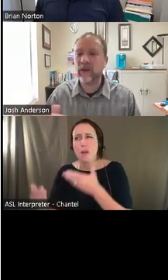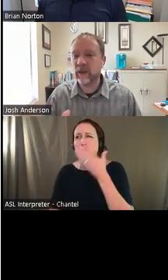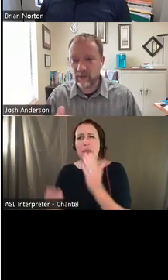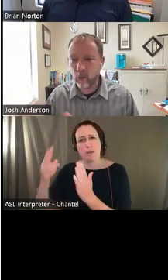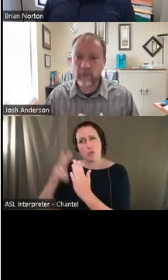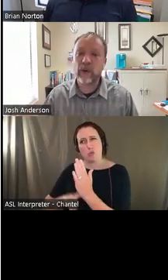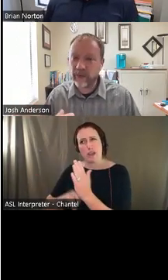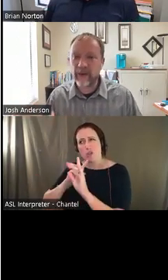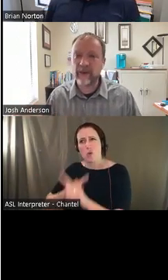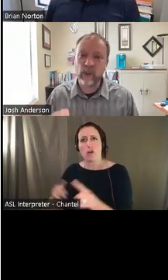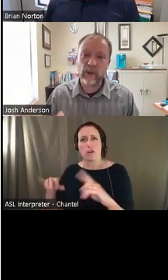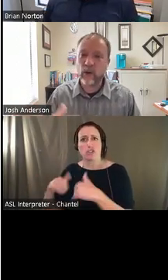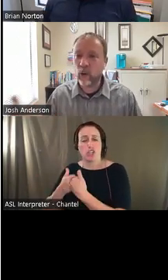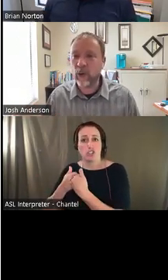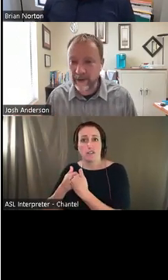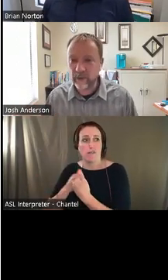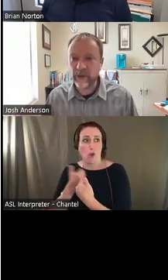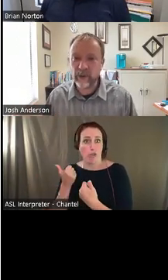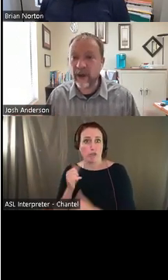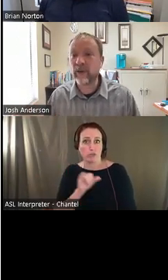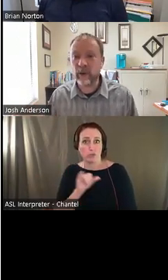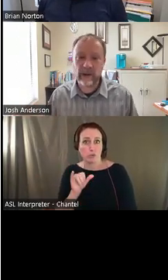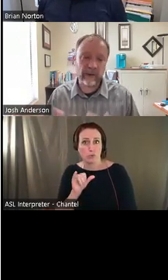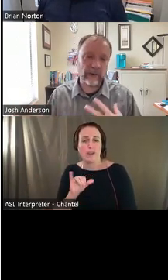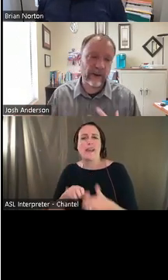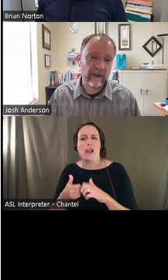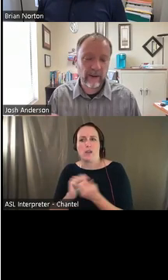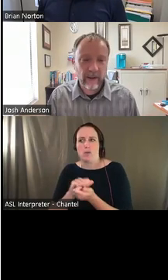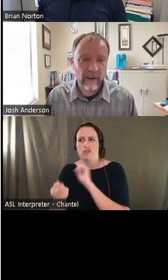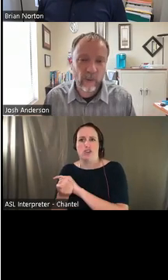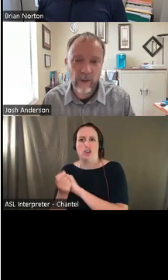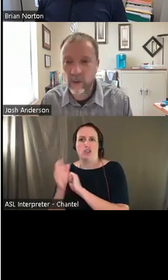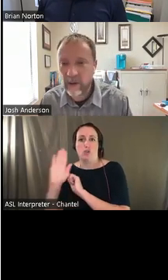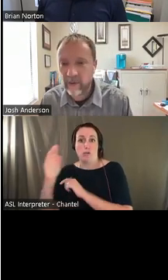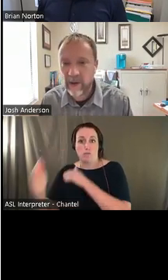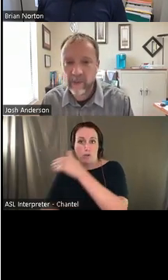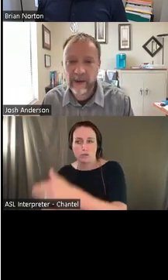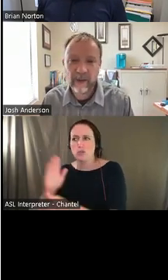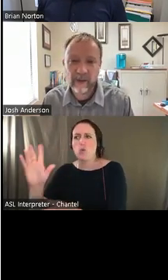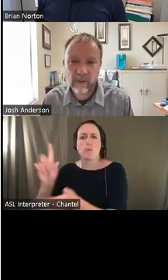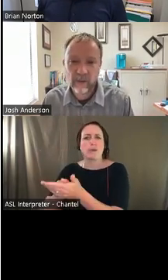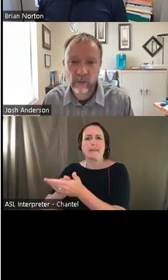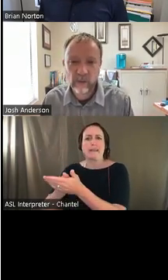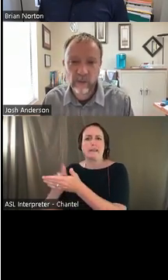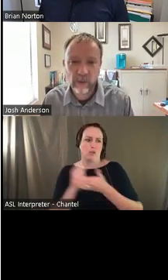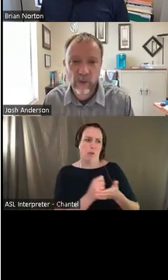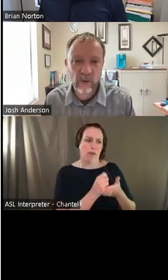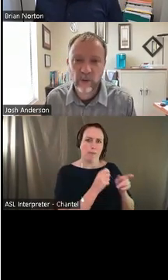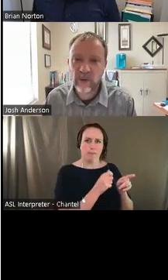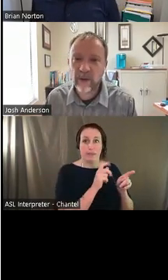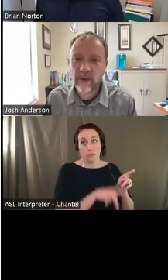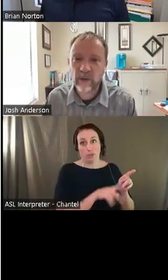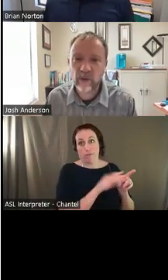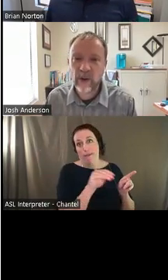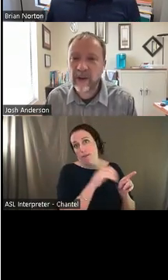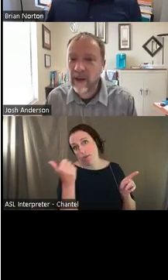we make that what prints out of an order a whole lot easier for everyone to understand in the way that we're kind of accommodating this individual? So there's always